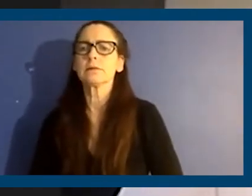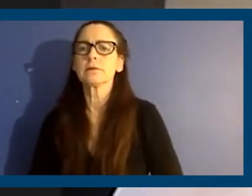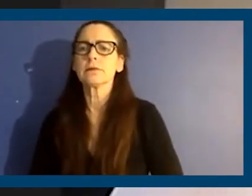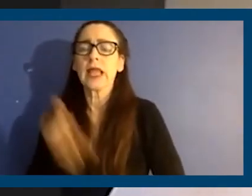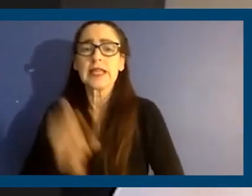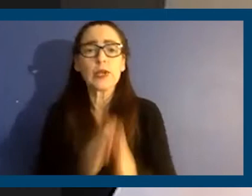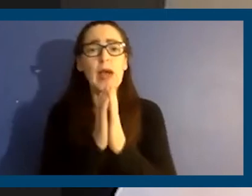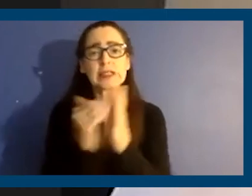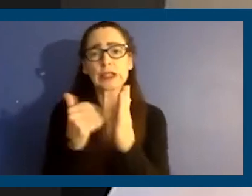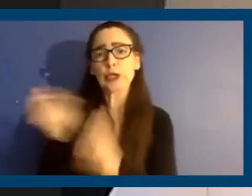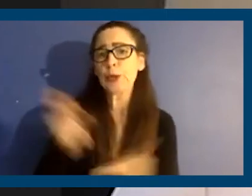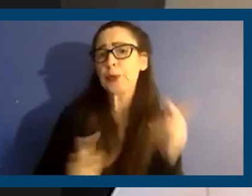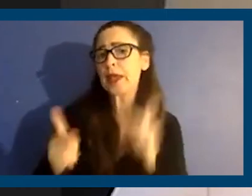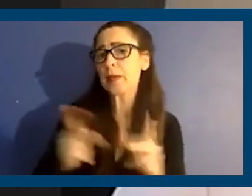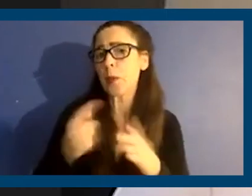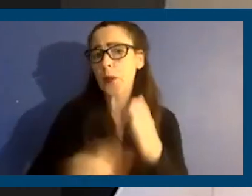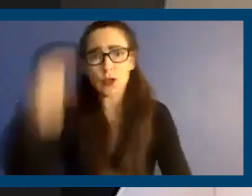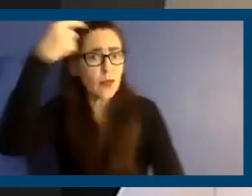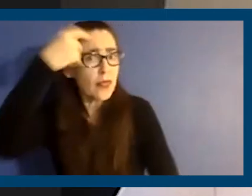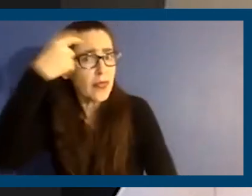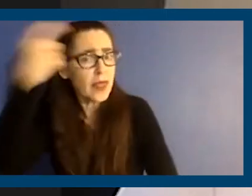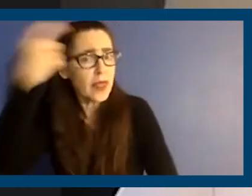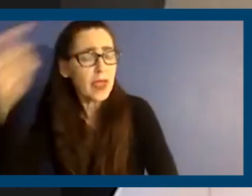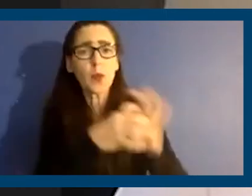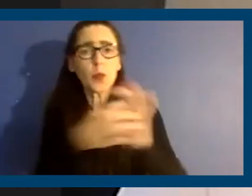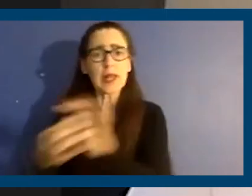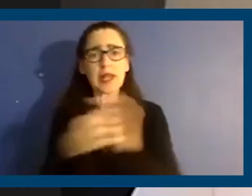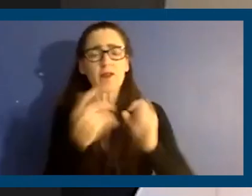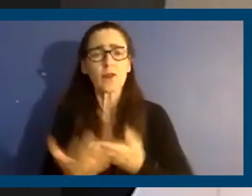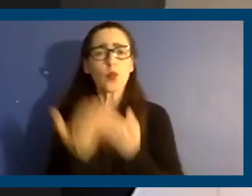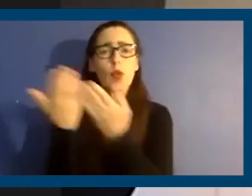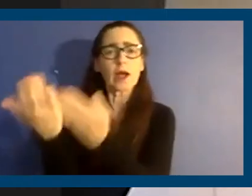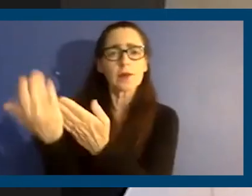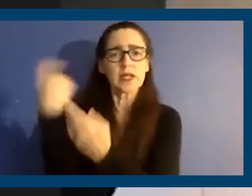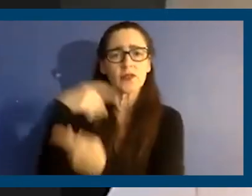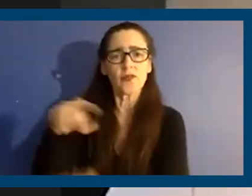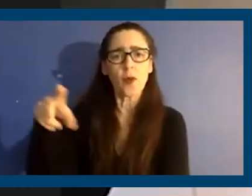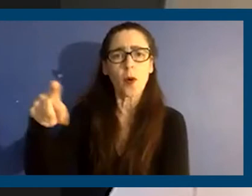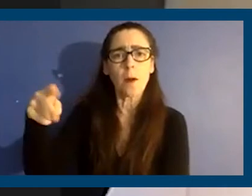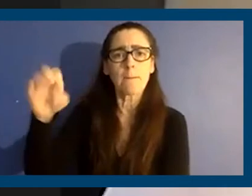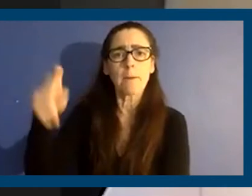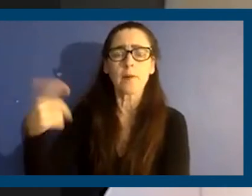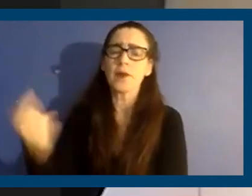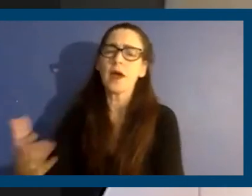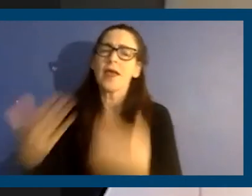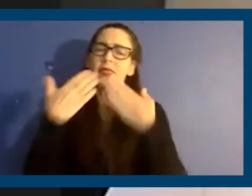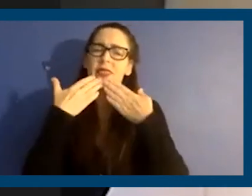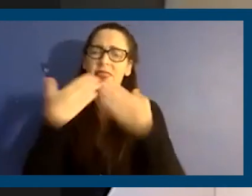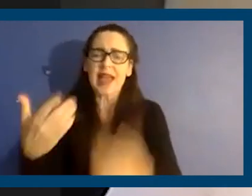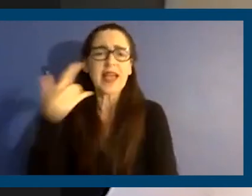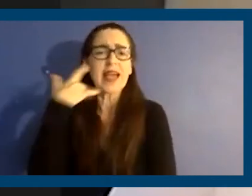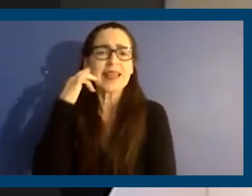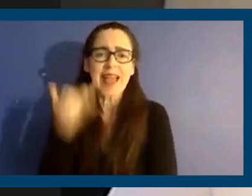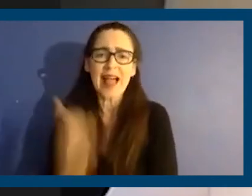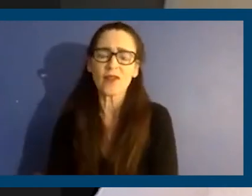for what you think are the best recommendations here. You know, I want to thank the California Democratic Party so